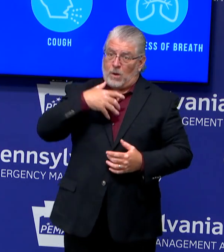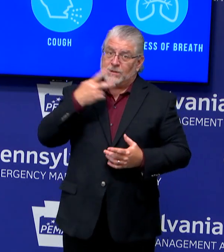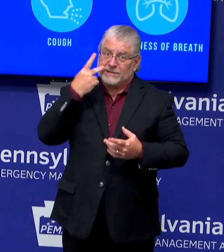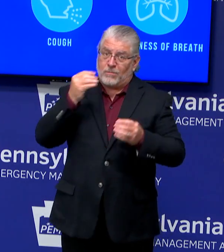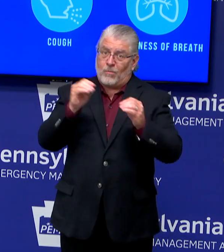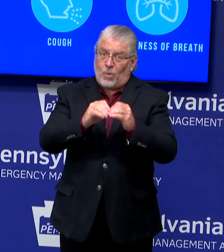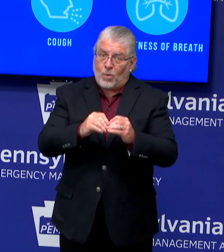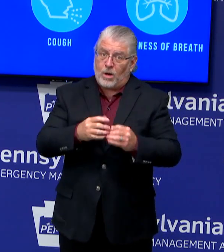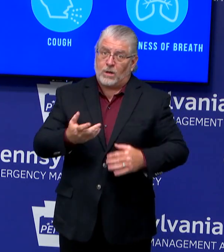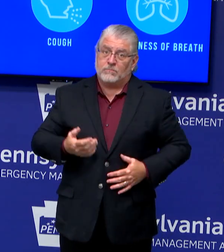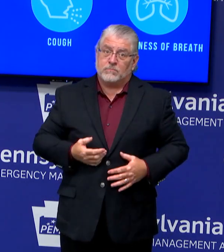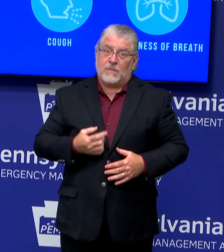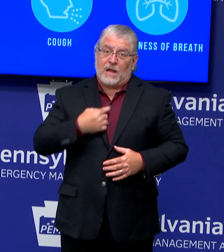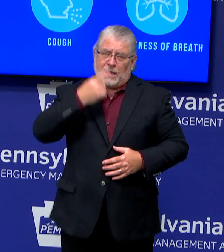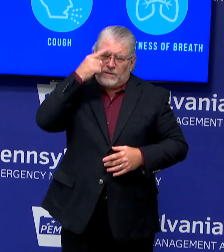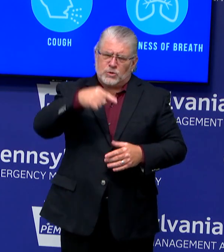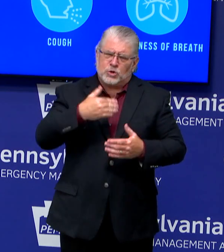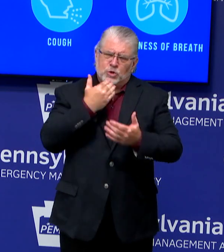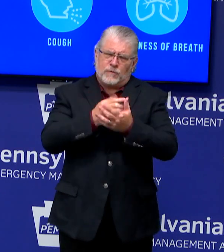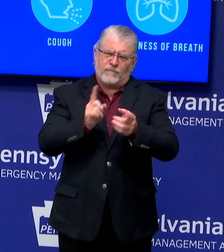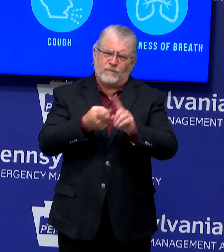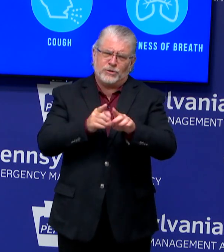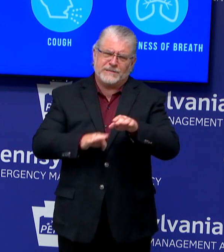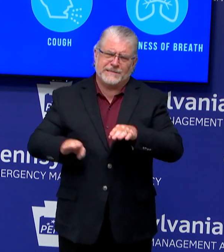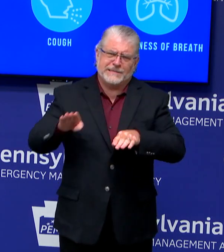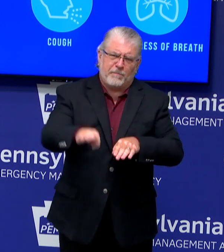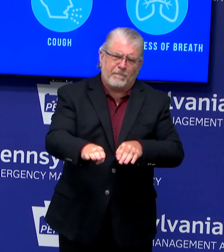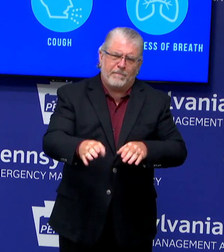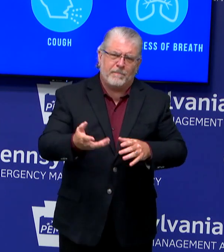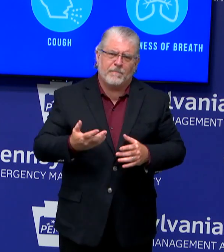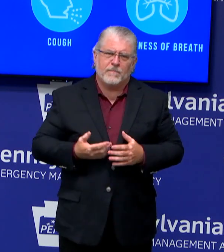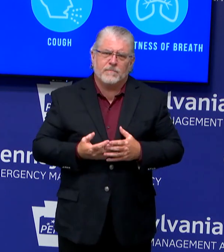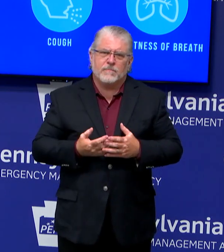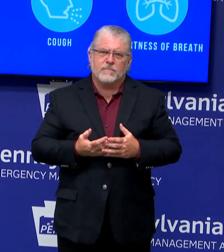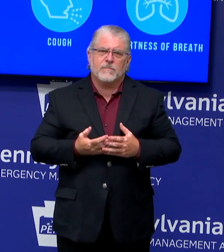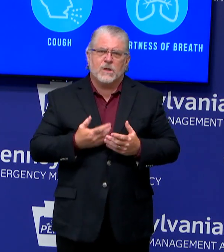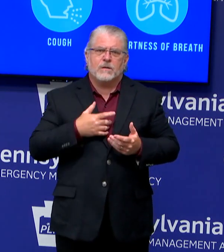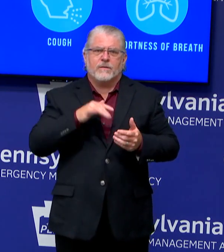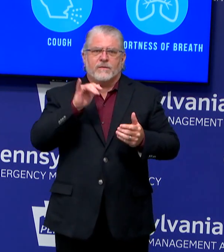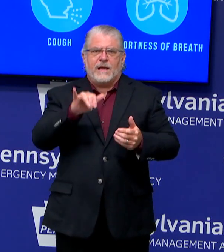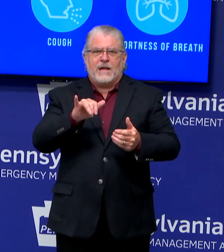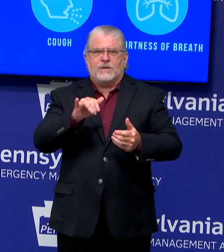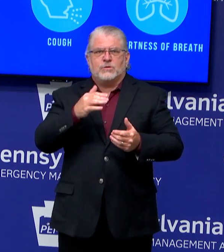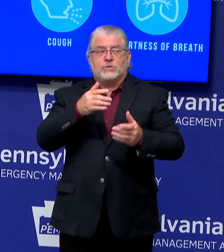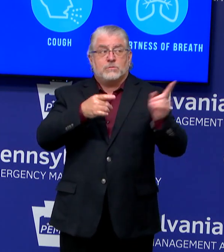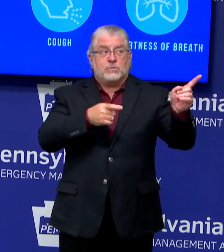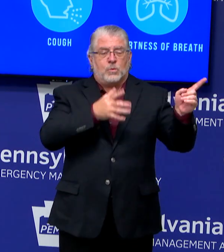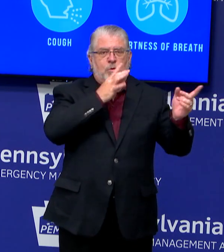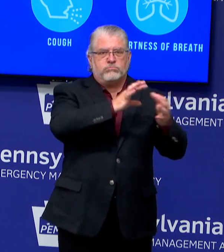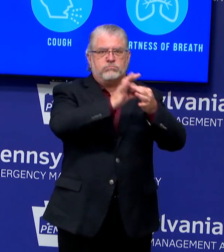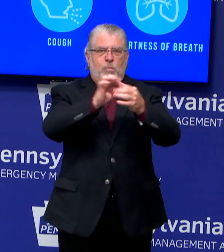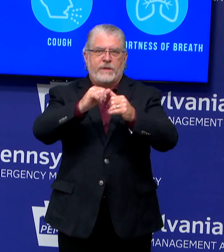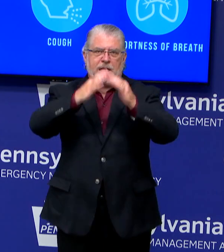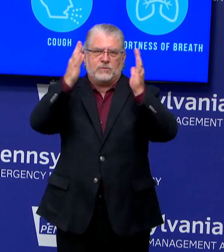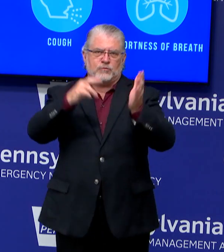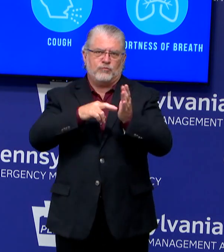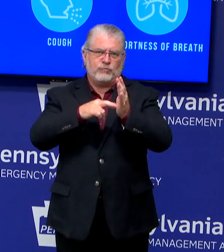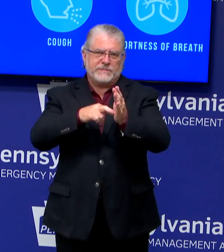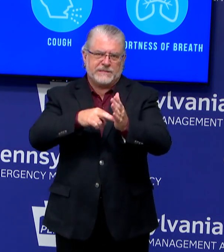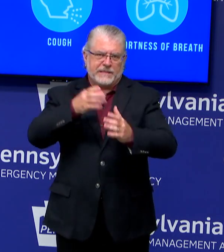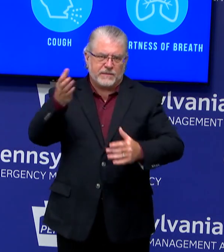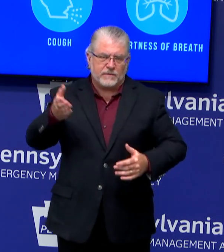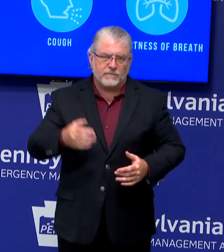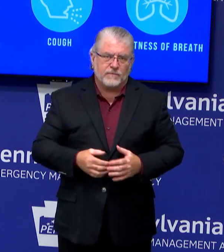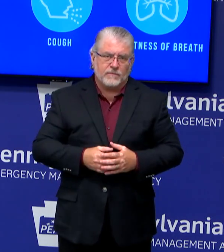And I think what they're doing is in conjunction with the House of Representatives, and what will come out of that, I